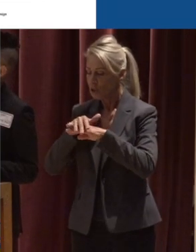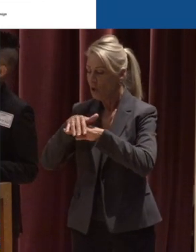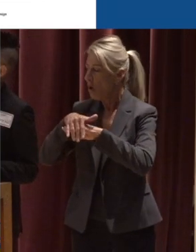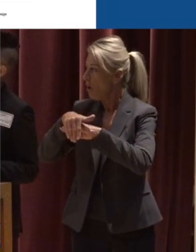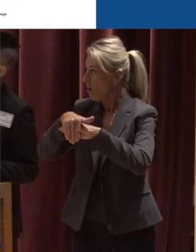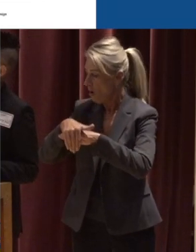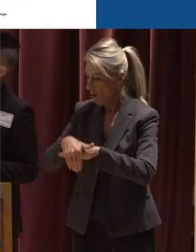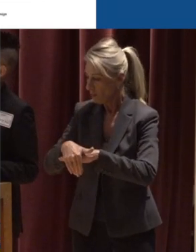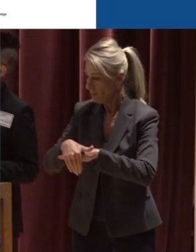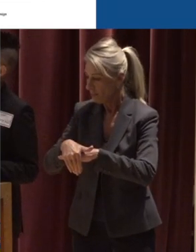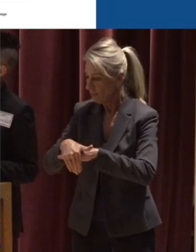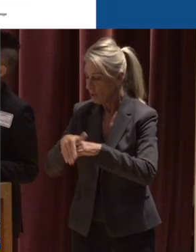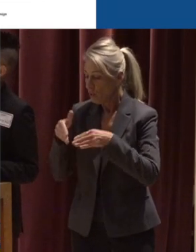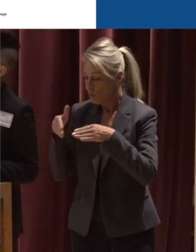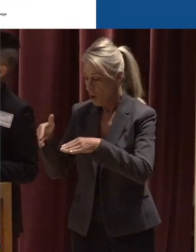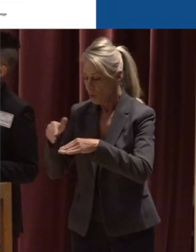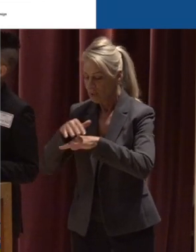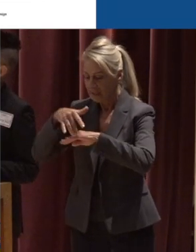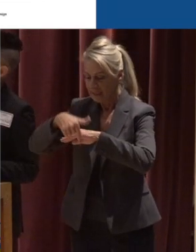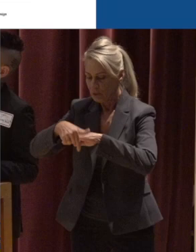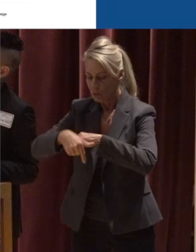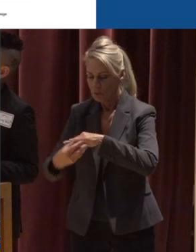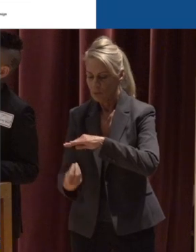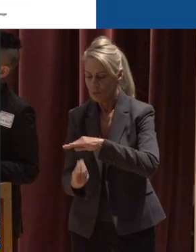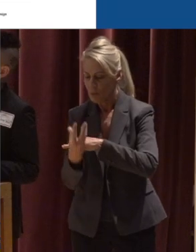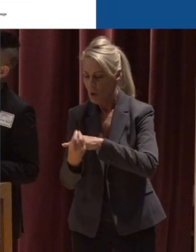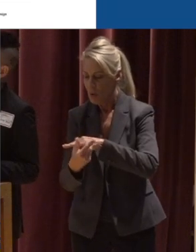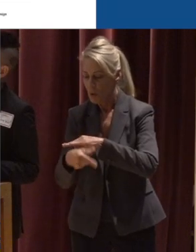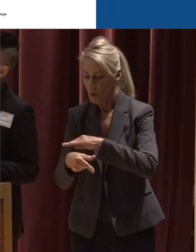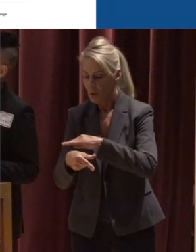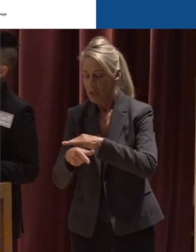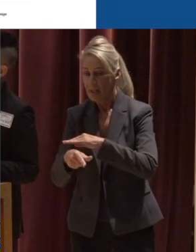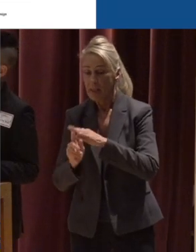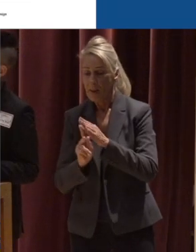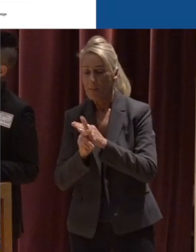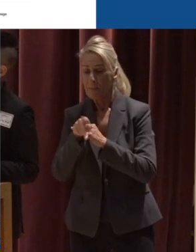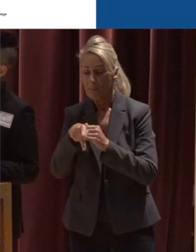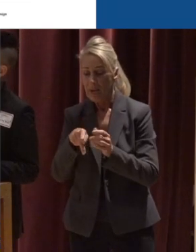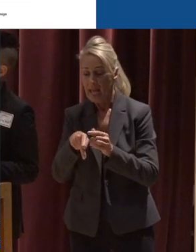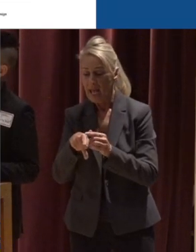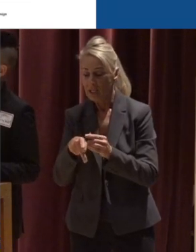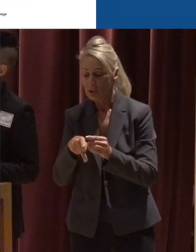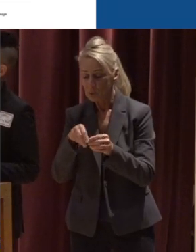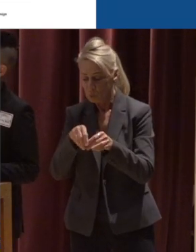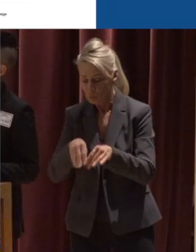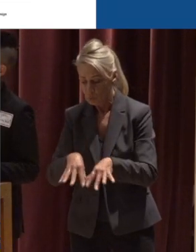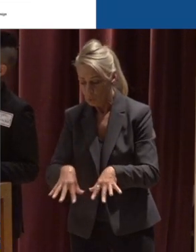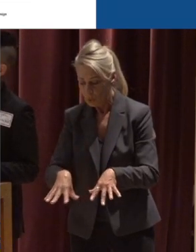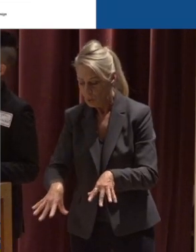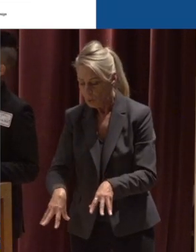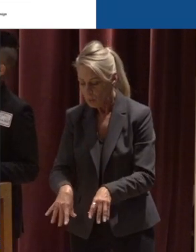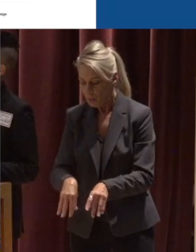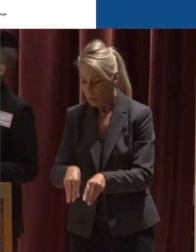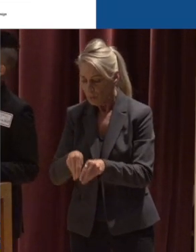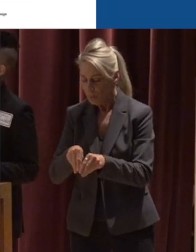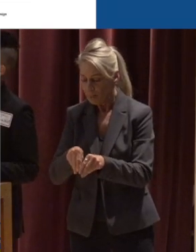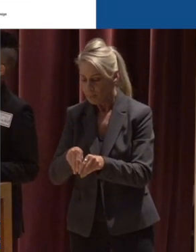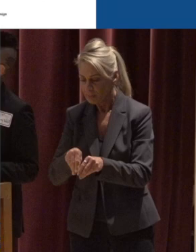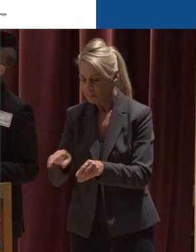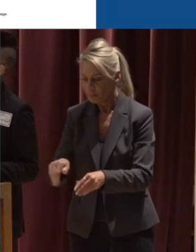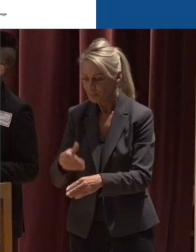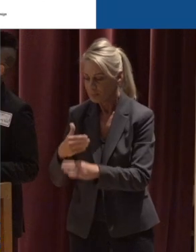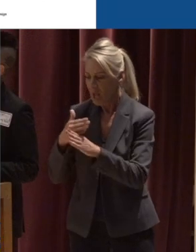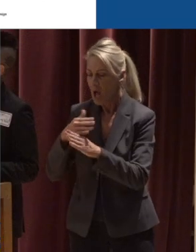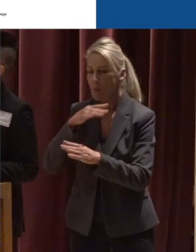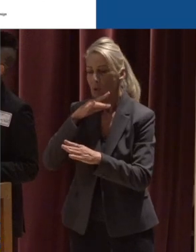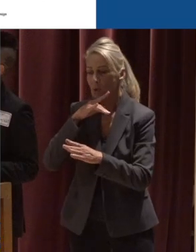or off the roadway Falls into planters The roots of the plants that are in this media Lock it up Lock the pollutants up And then the